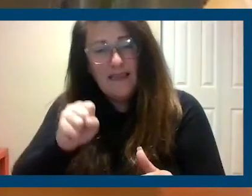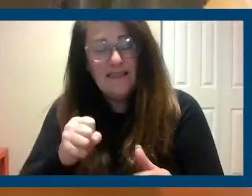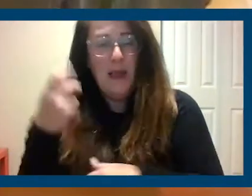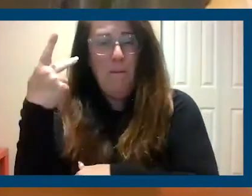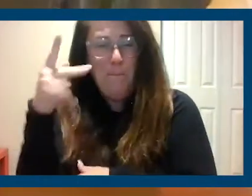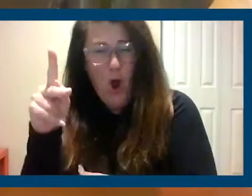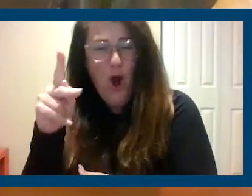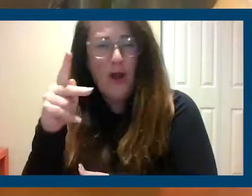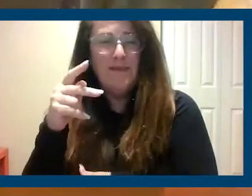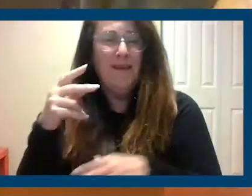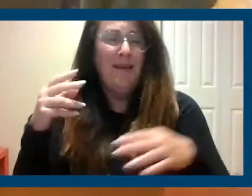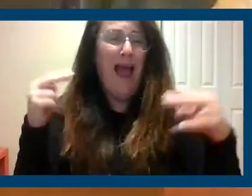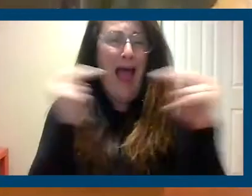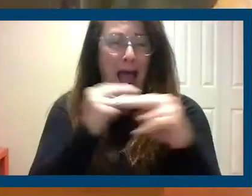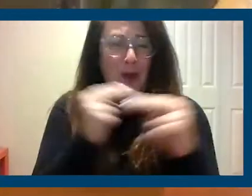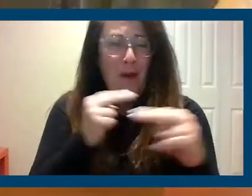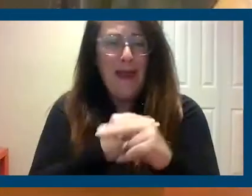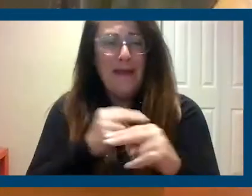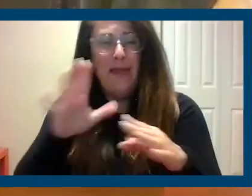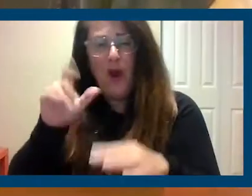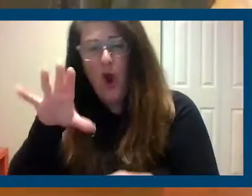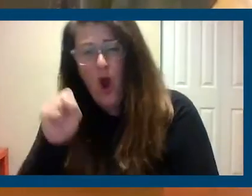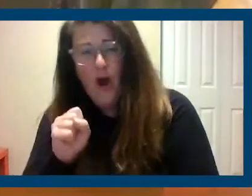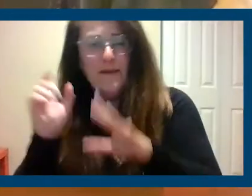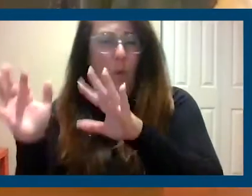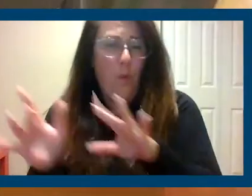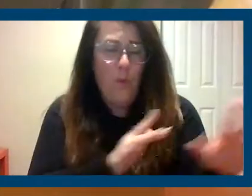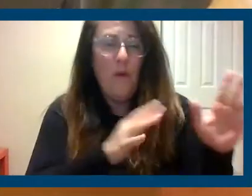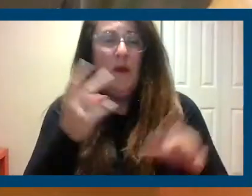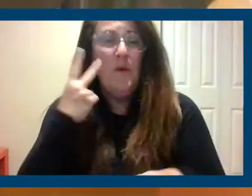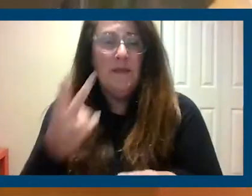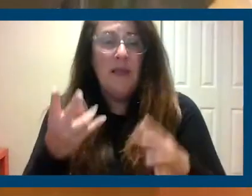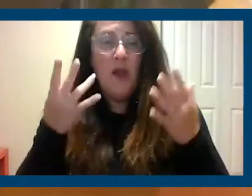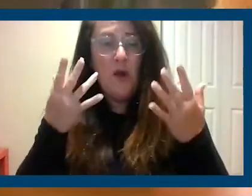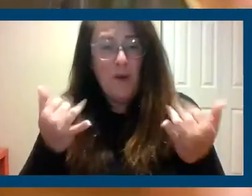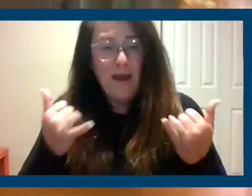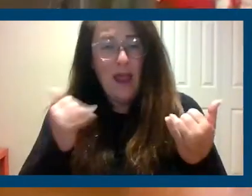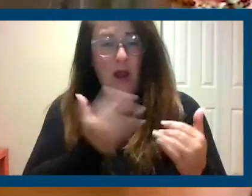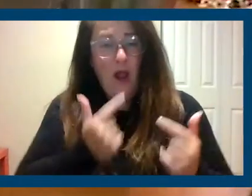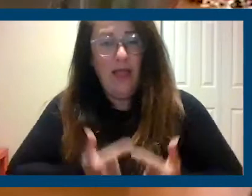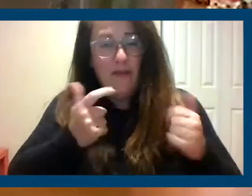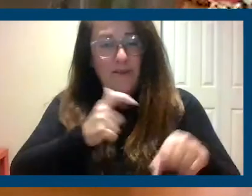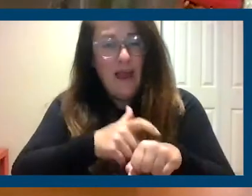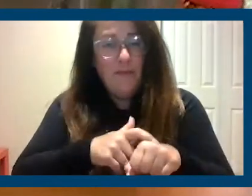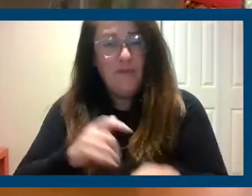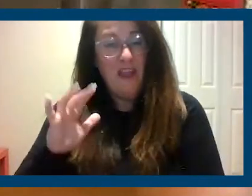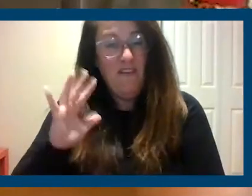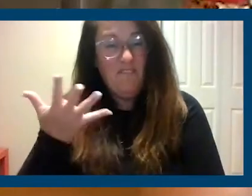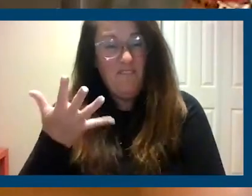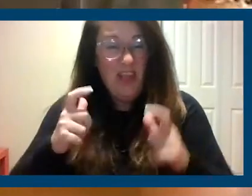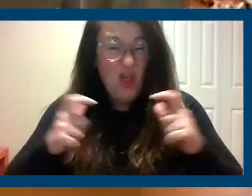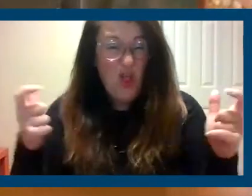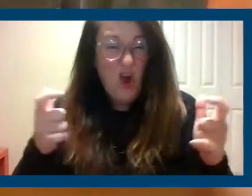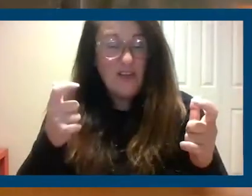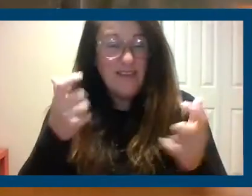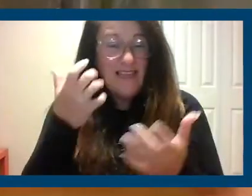overpasses and underpasses in cars that we have seen in our lifetime. This is being the fifth largest economy